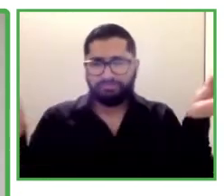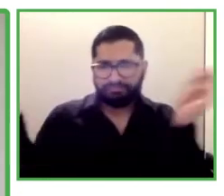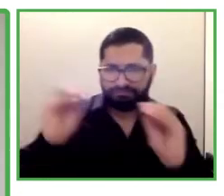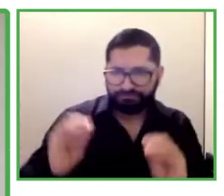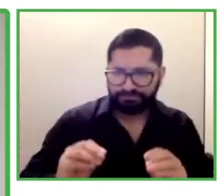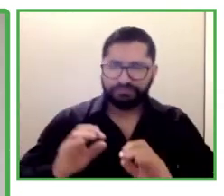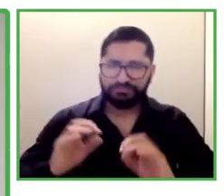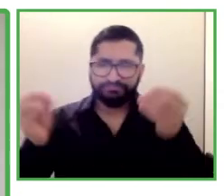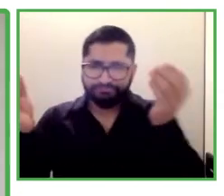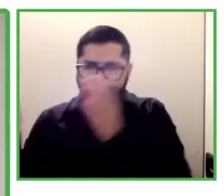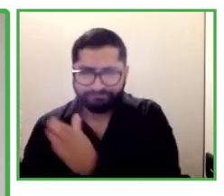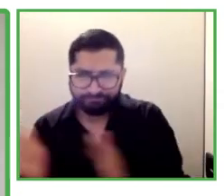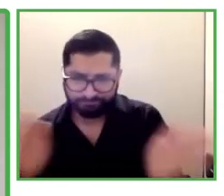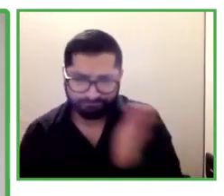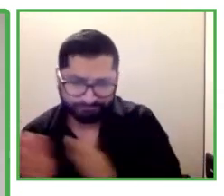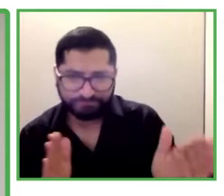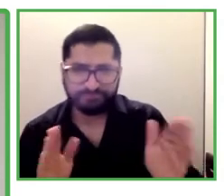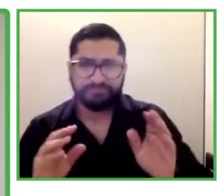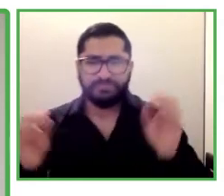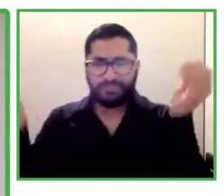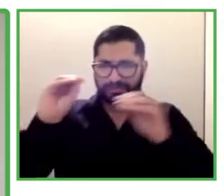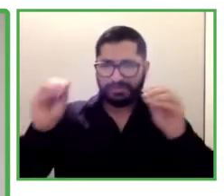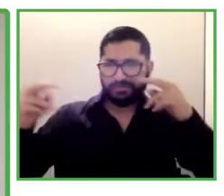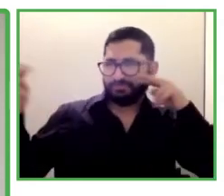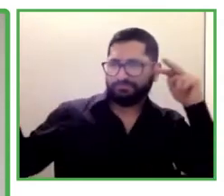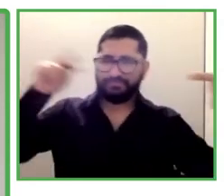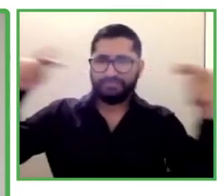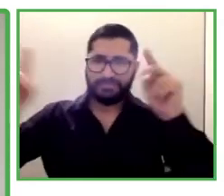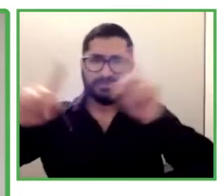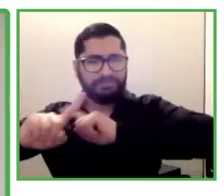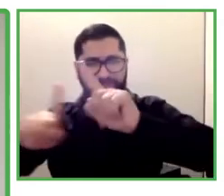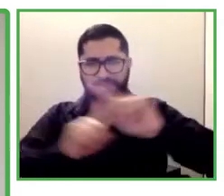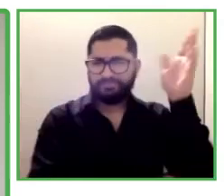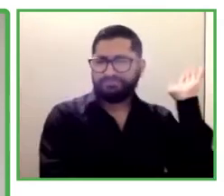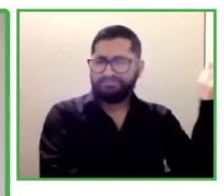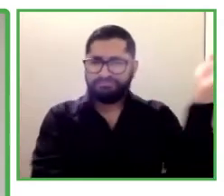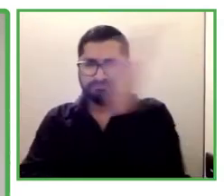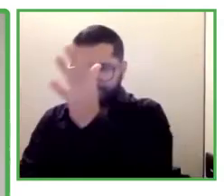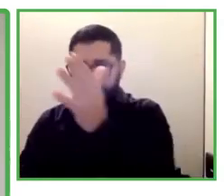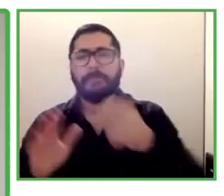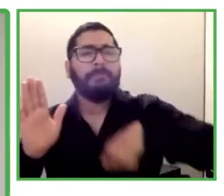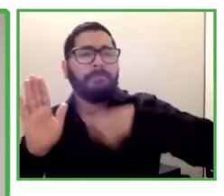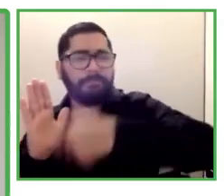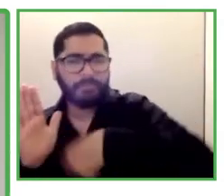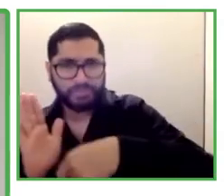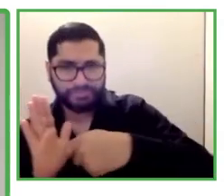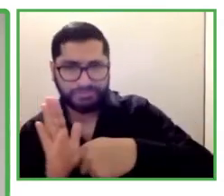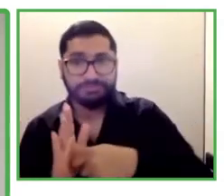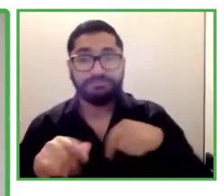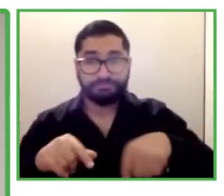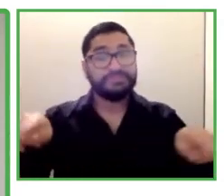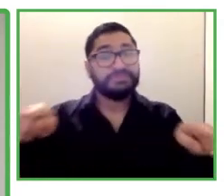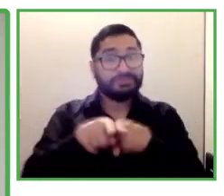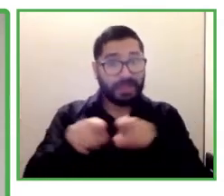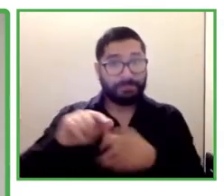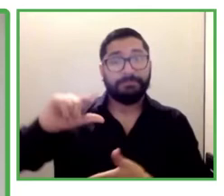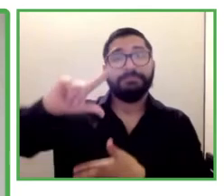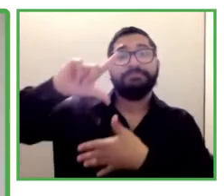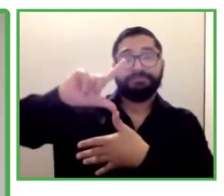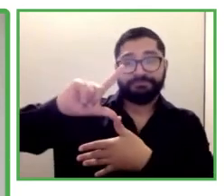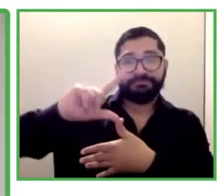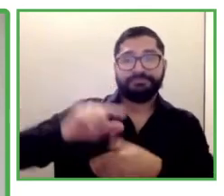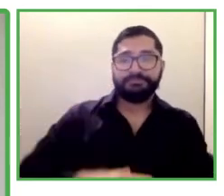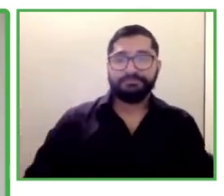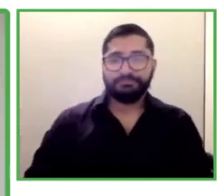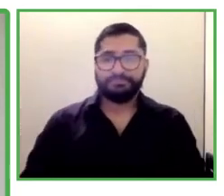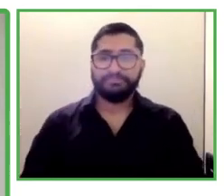Latin America. 41 projects have already participated in our program over the last years, and